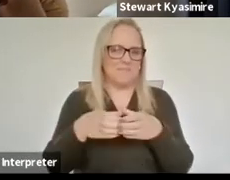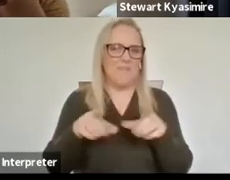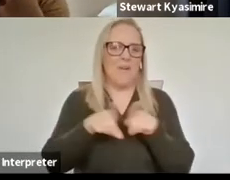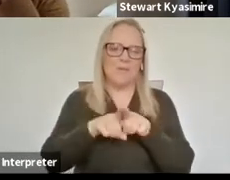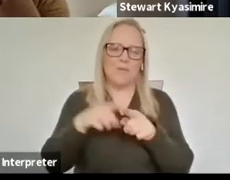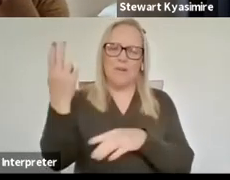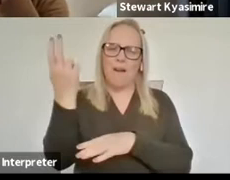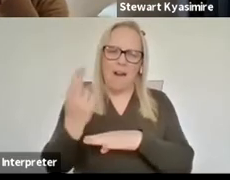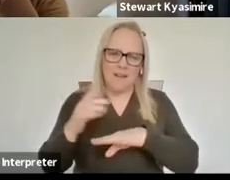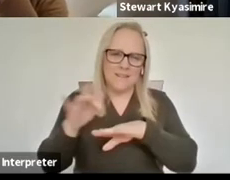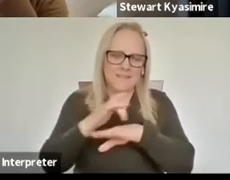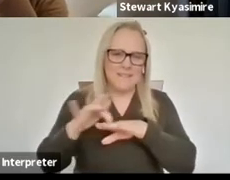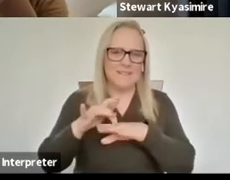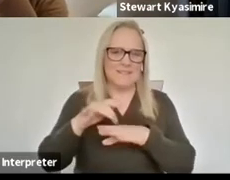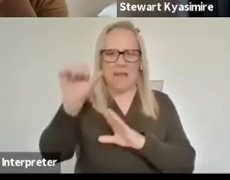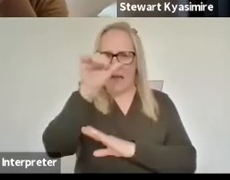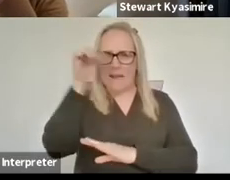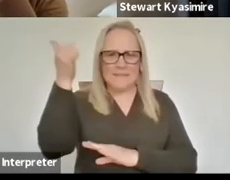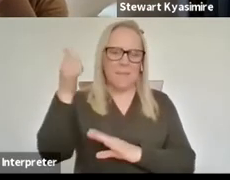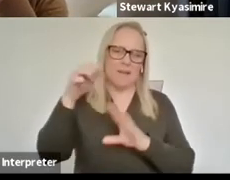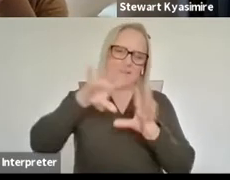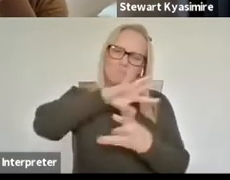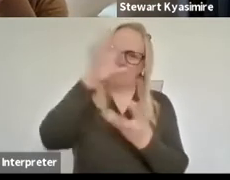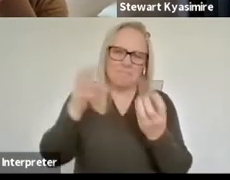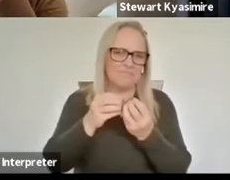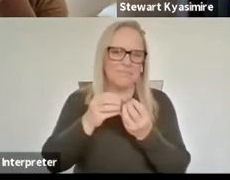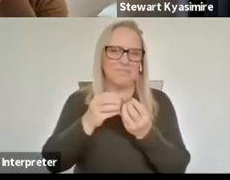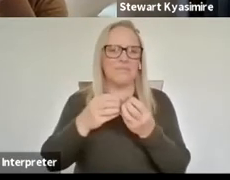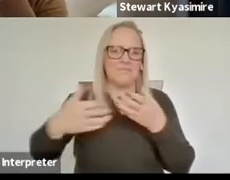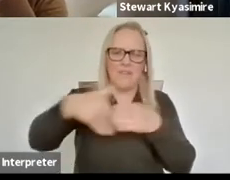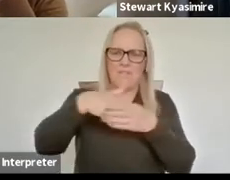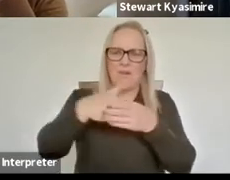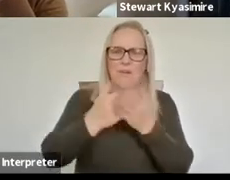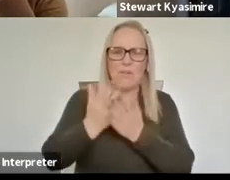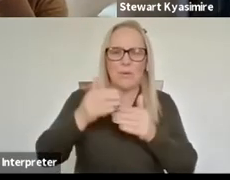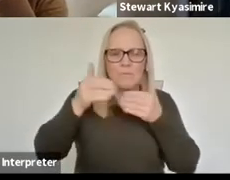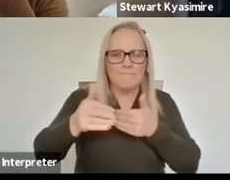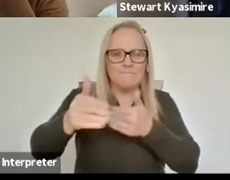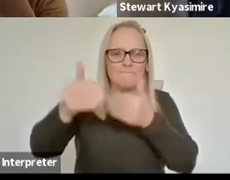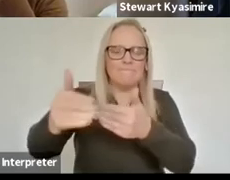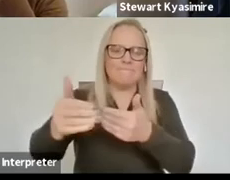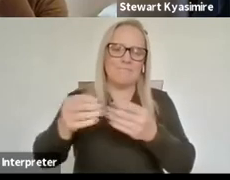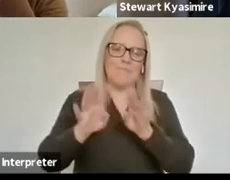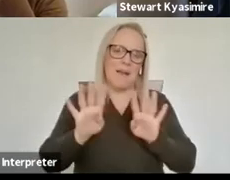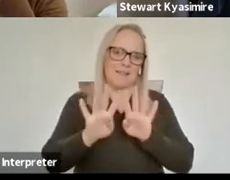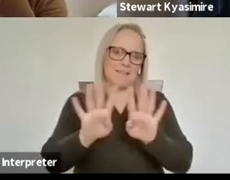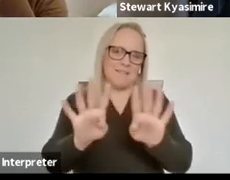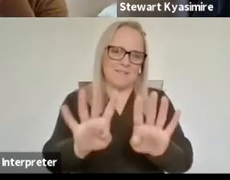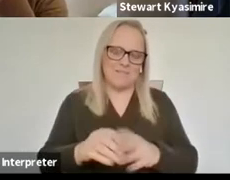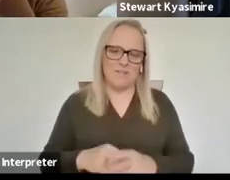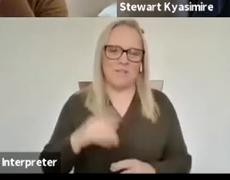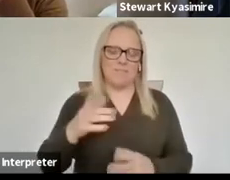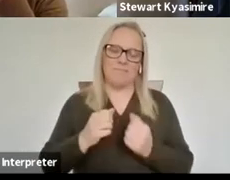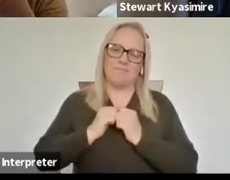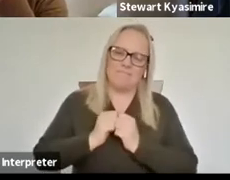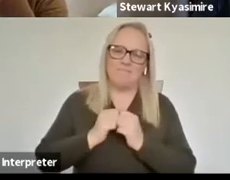creatives, academics and cultural leaders who are contributing as panelists across the series. I'm humbled by the incredible mix of people who've